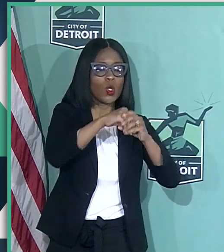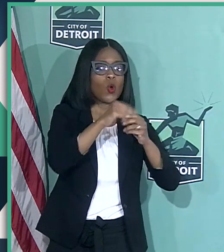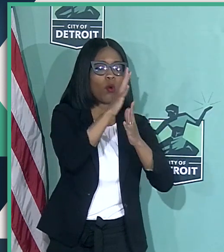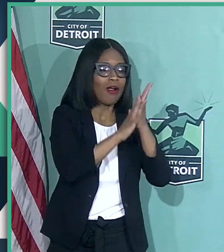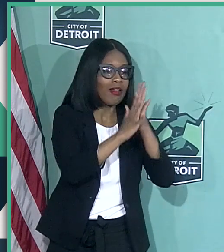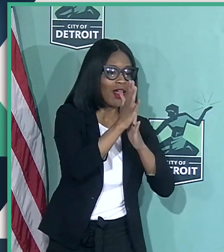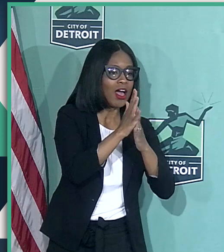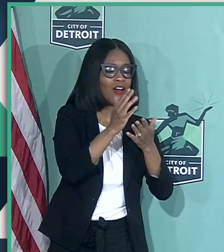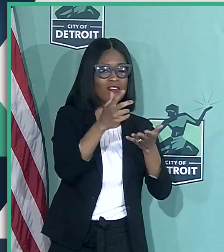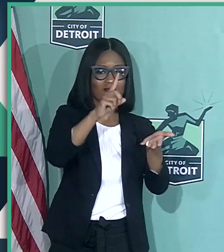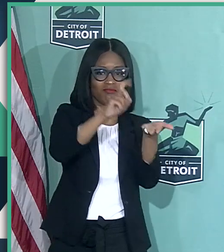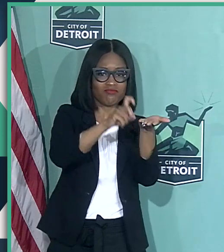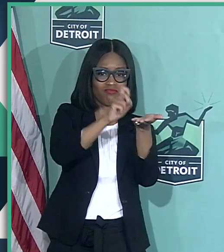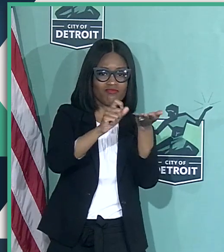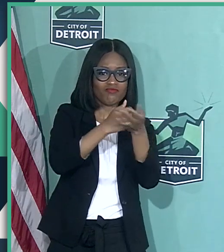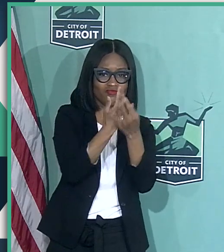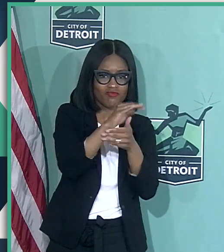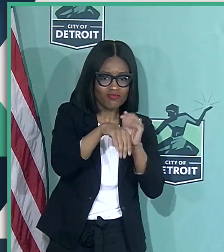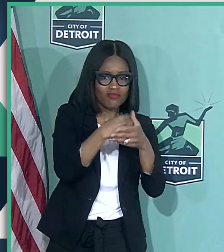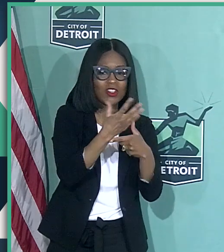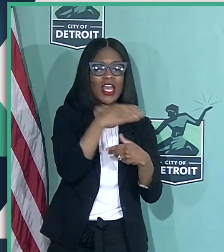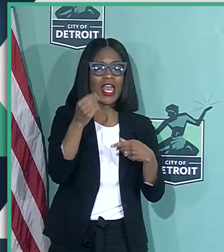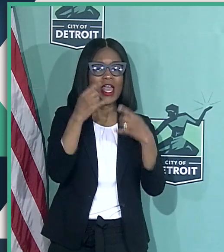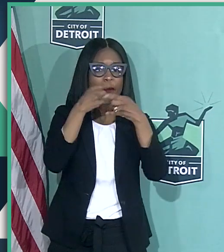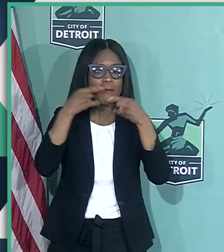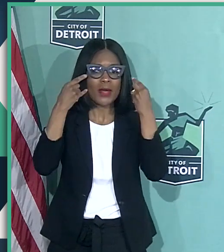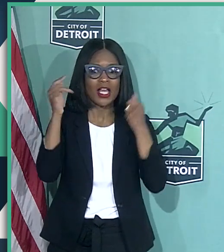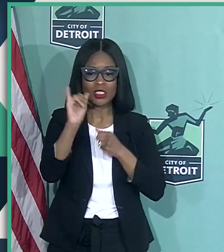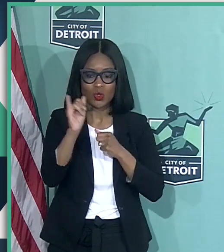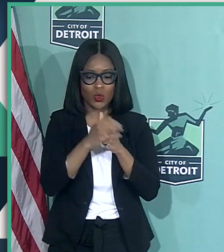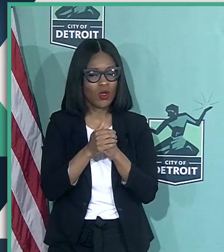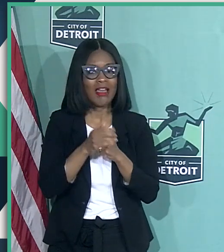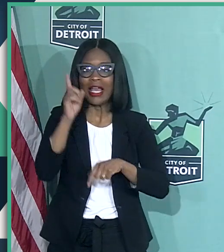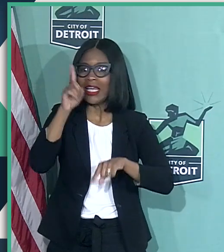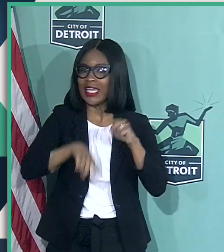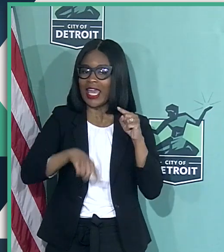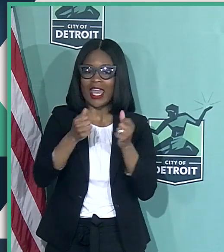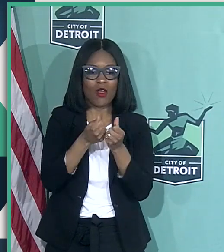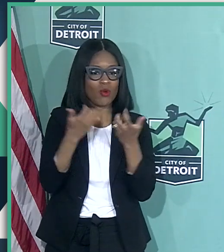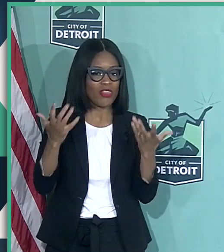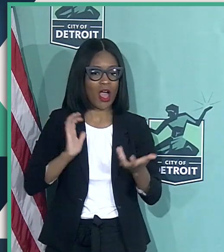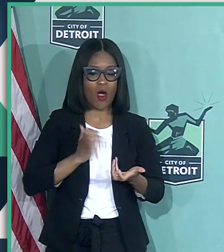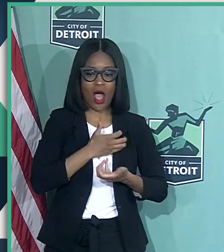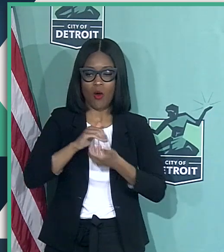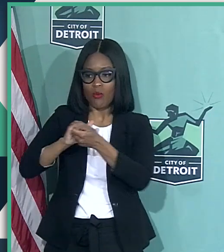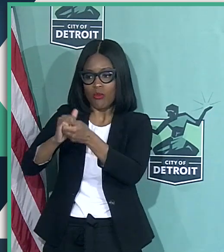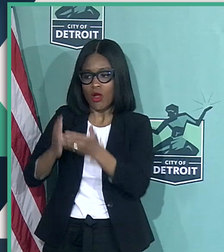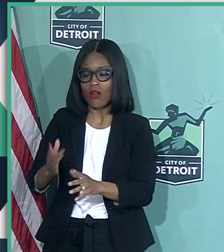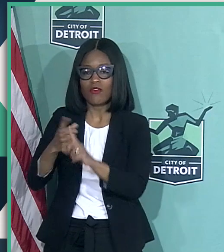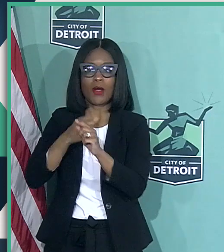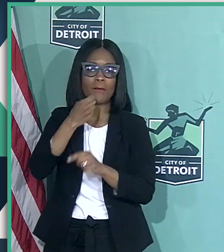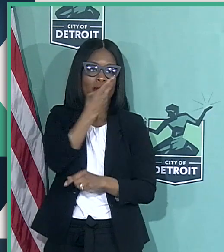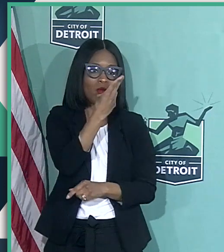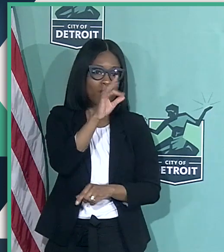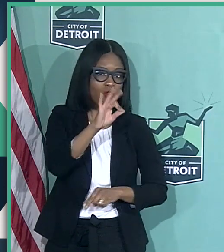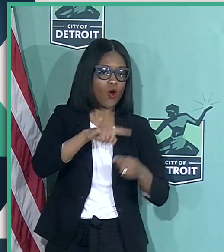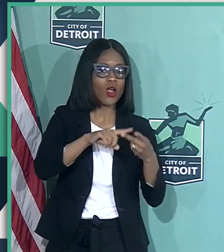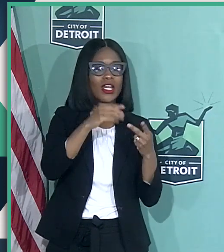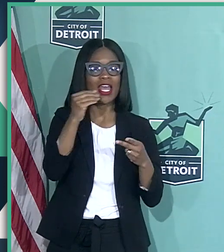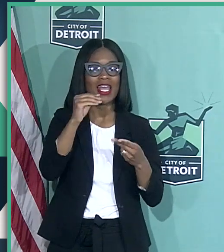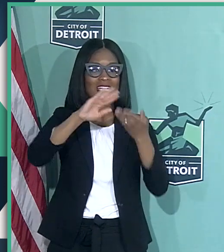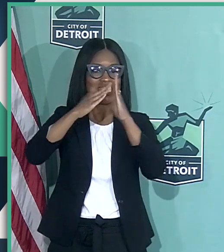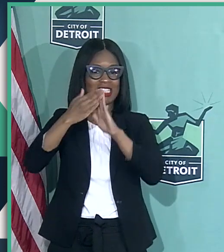and hand sanitizers. Now, this effort could not be made possible without our partners from Henry Ford and our city first